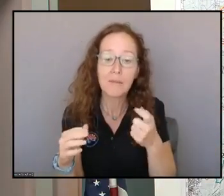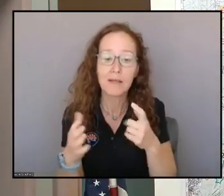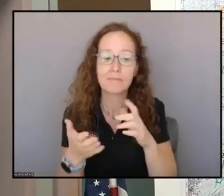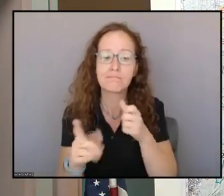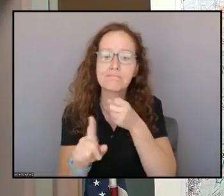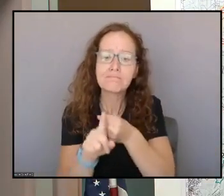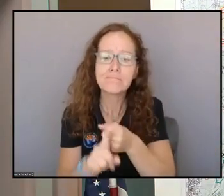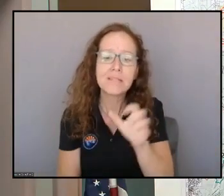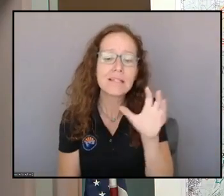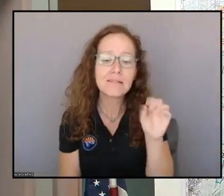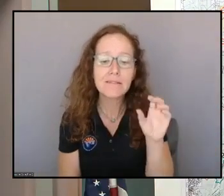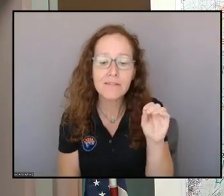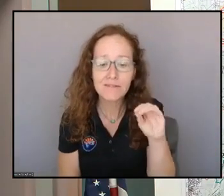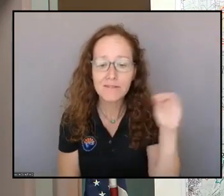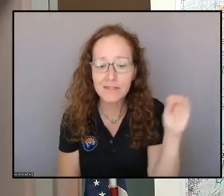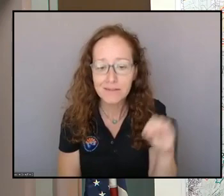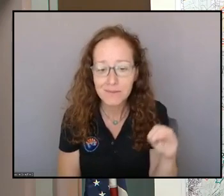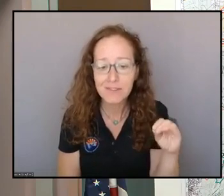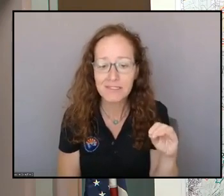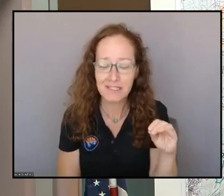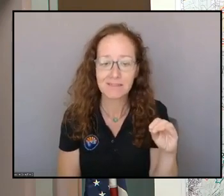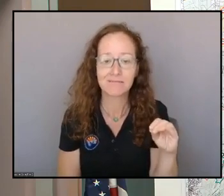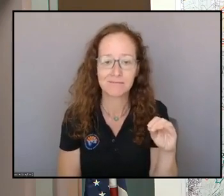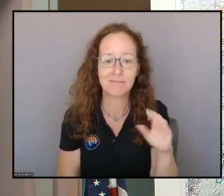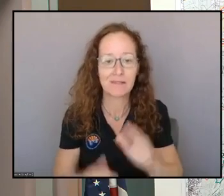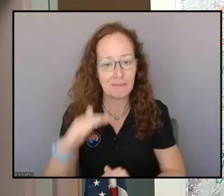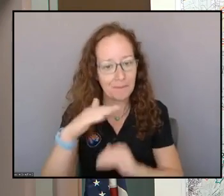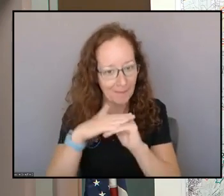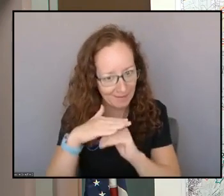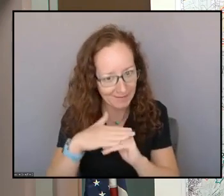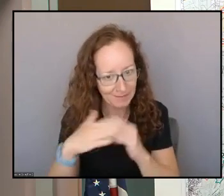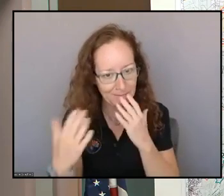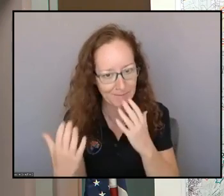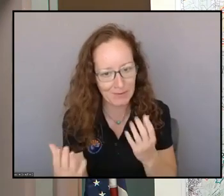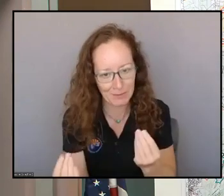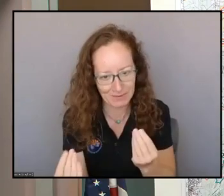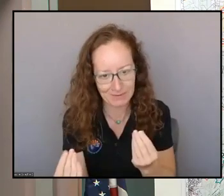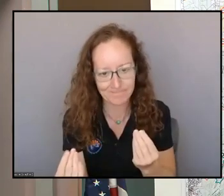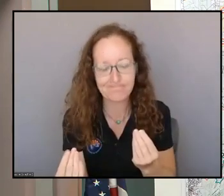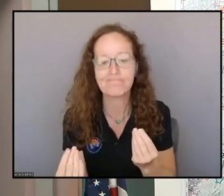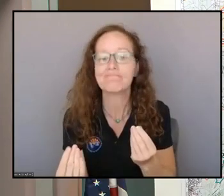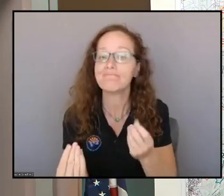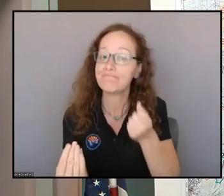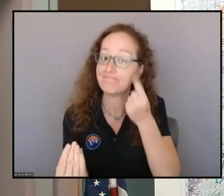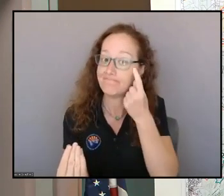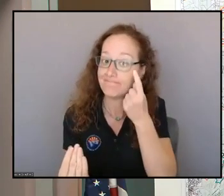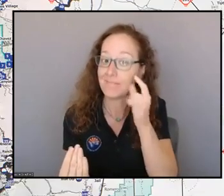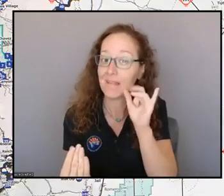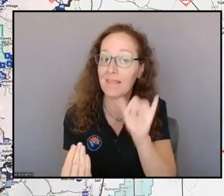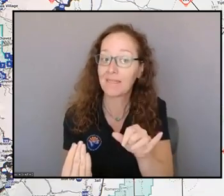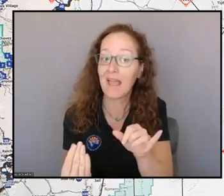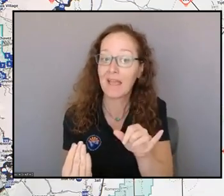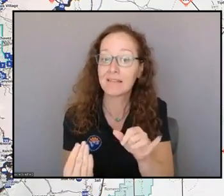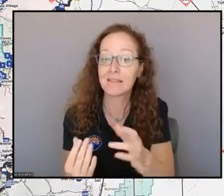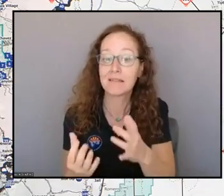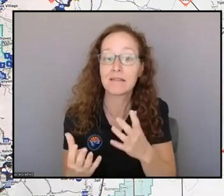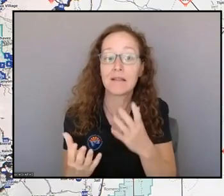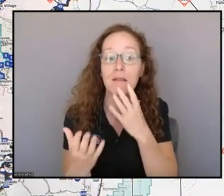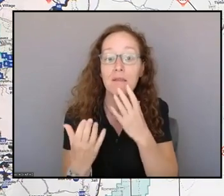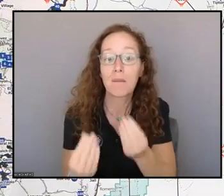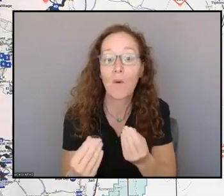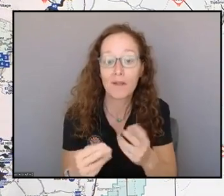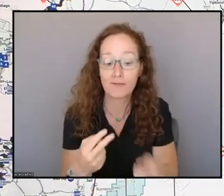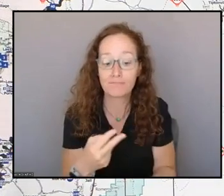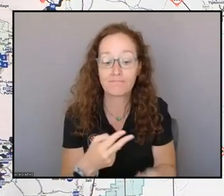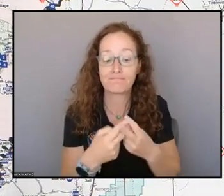% area for our maximum humidity. Keep in mind, that is basically the moisture recovery that we see overnight.